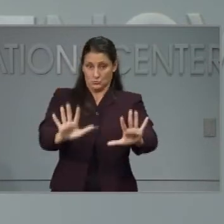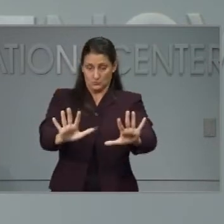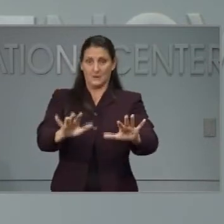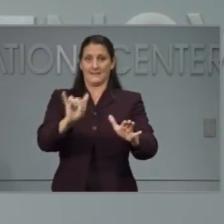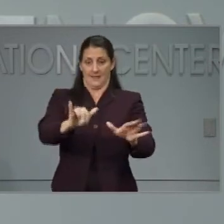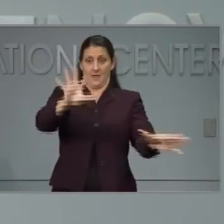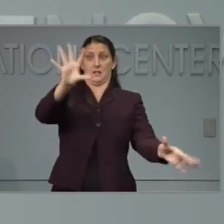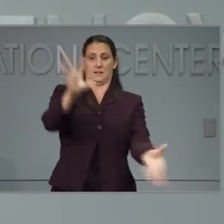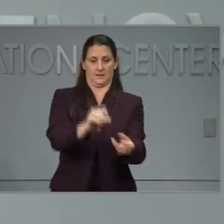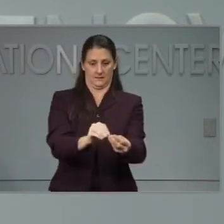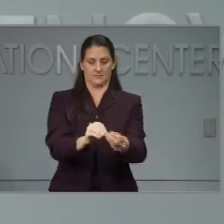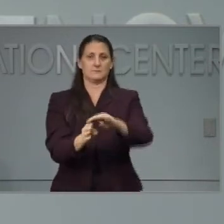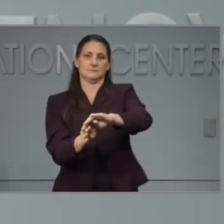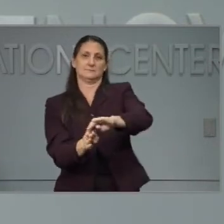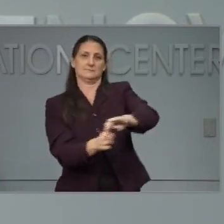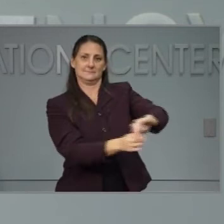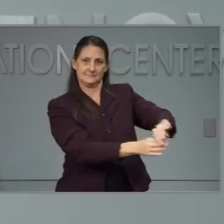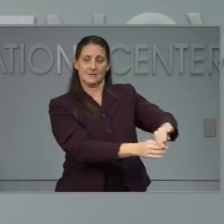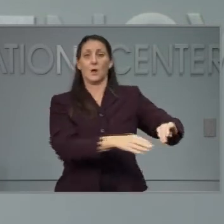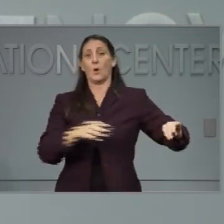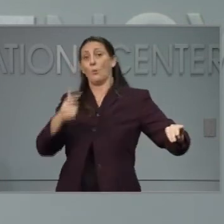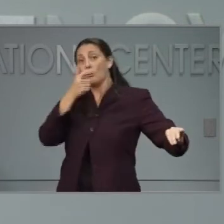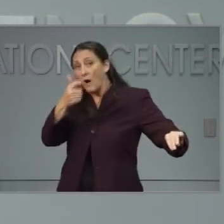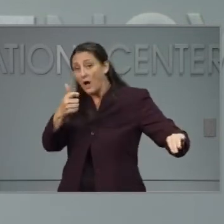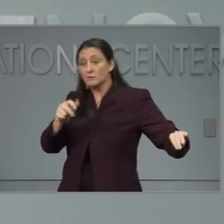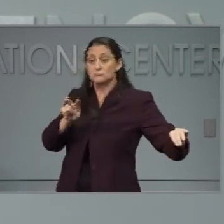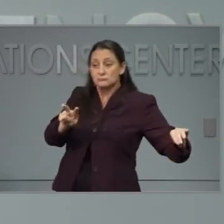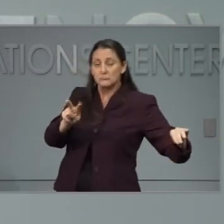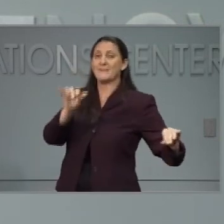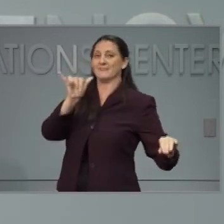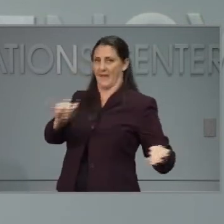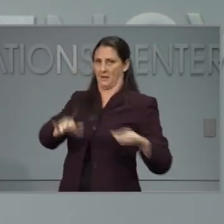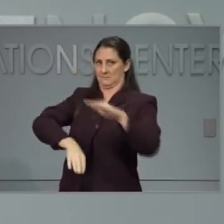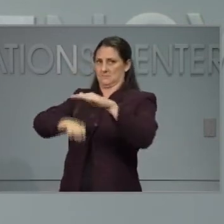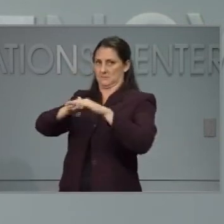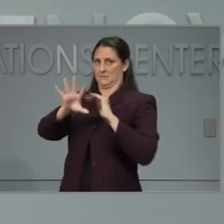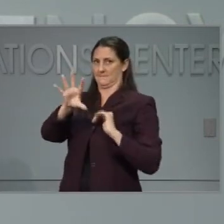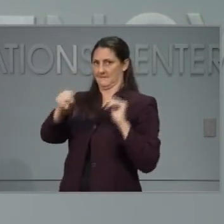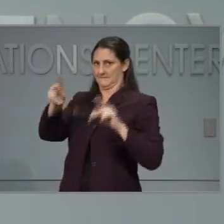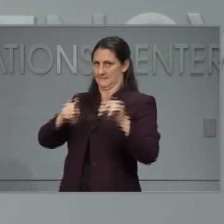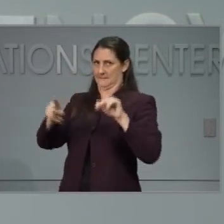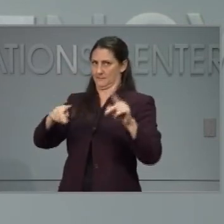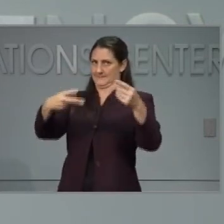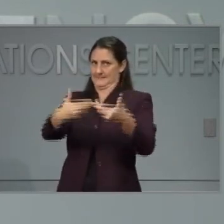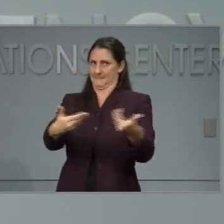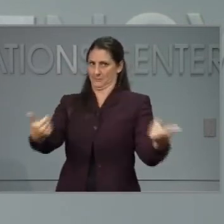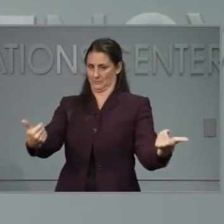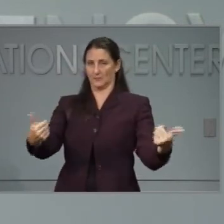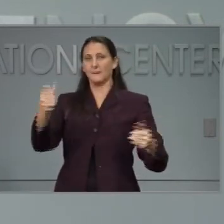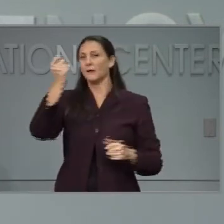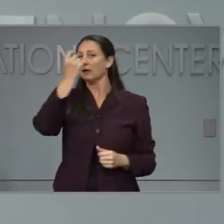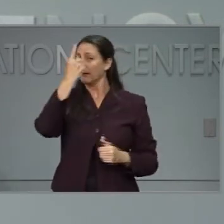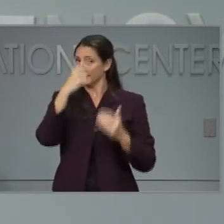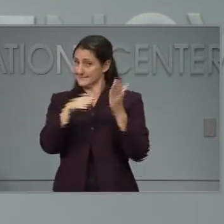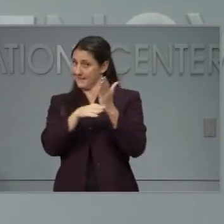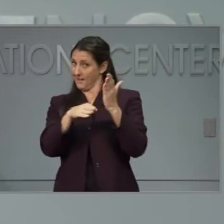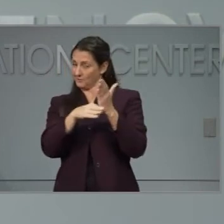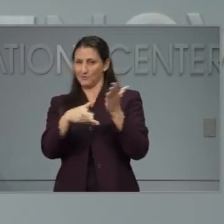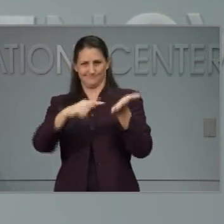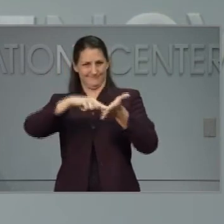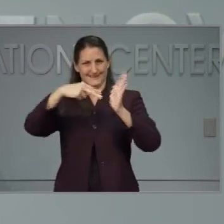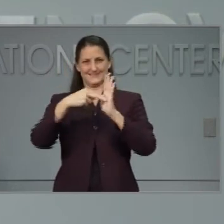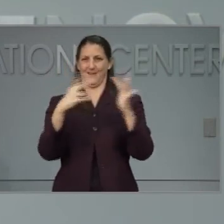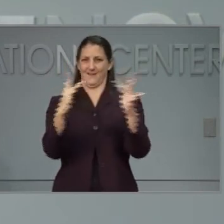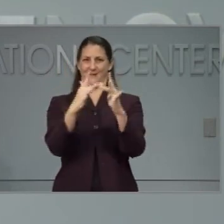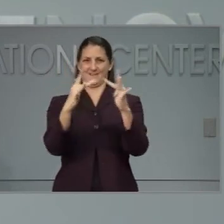more importantly, is the example you gave for soccer, it is a contact sport. So that would be high school contact sports, which again,